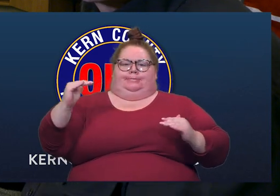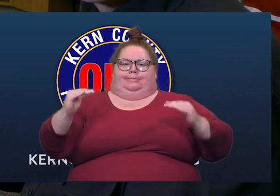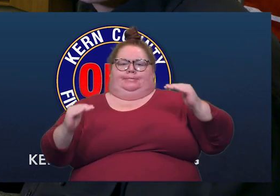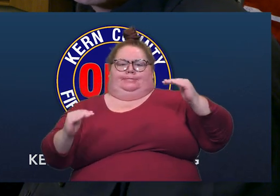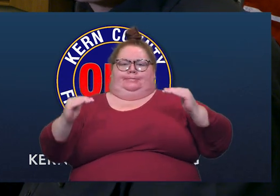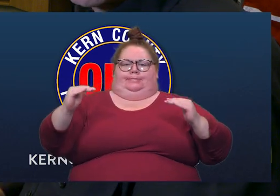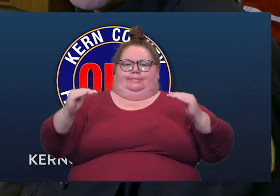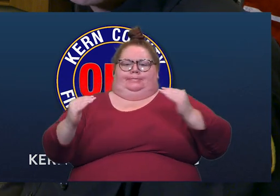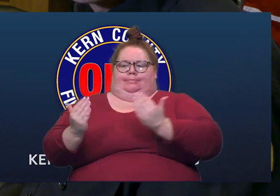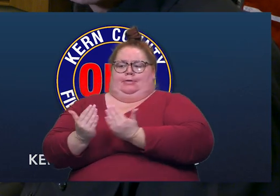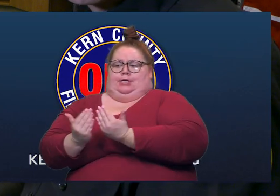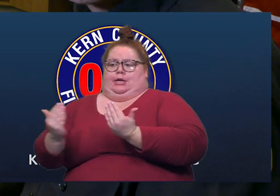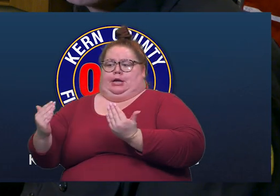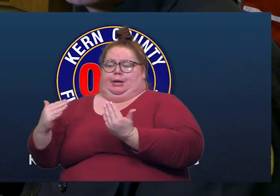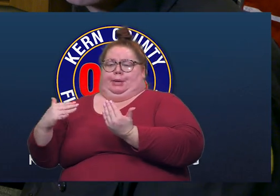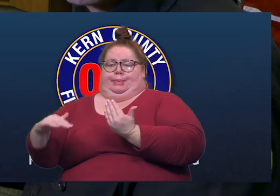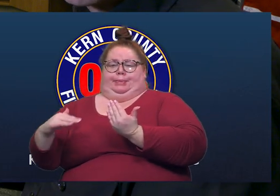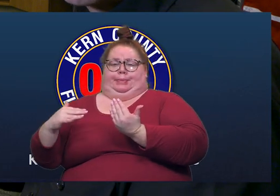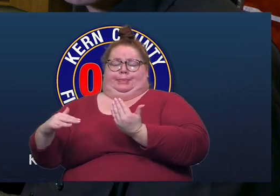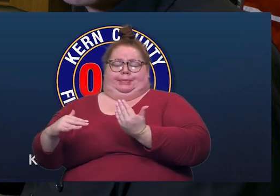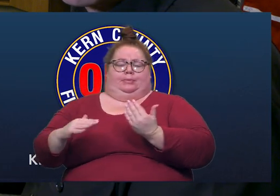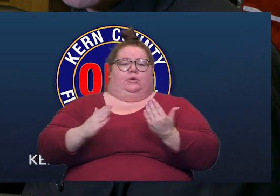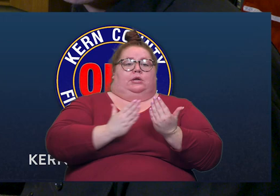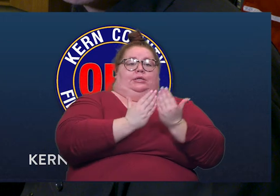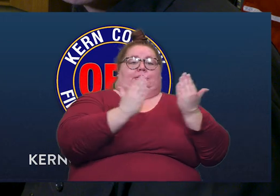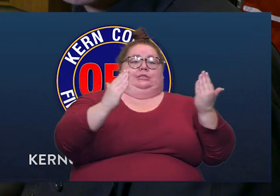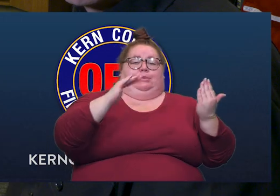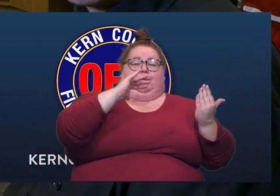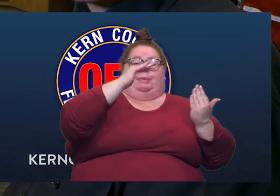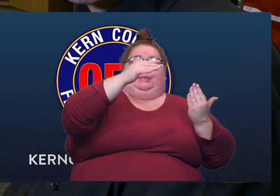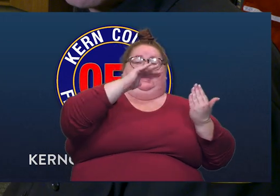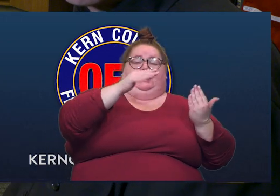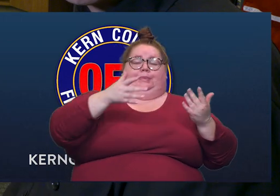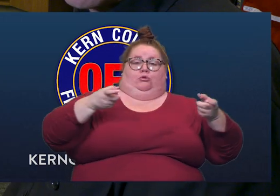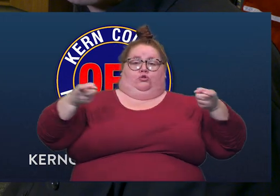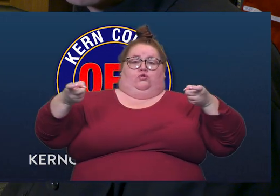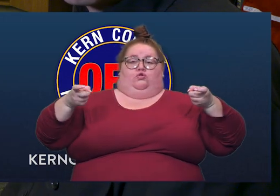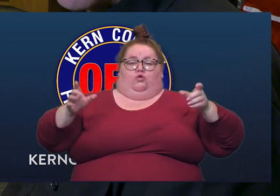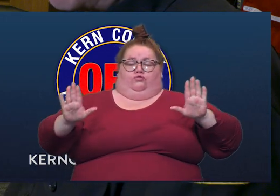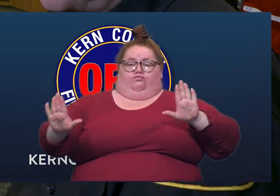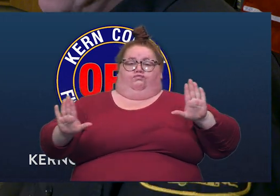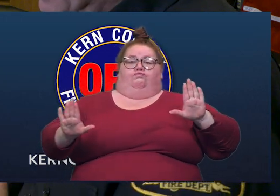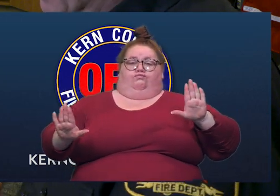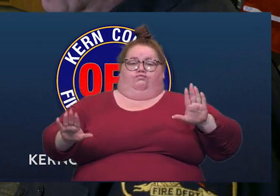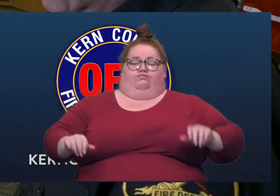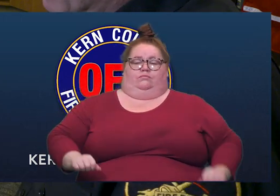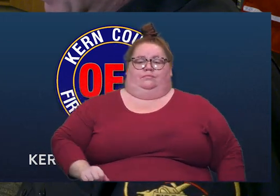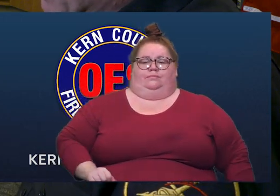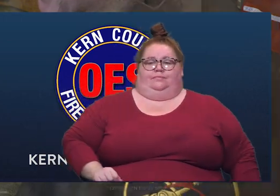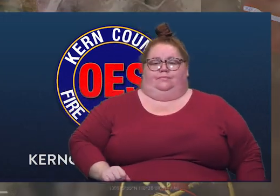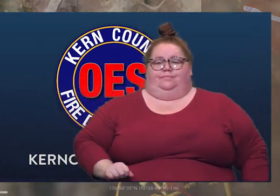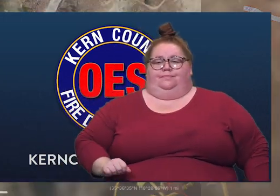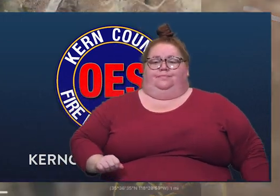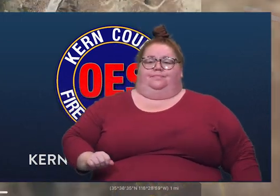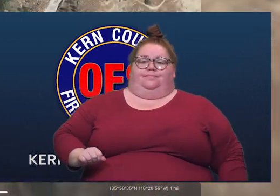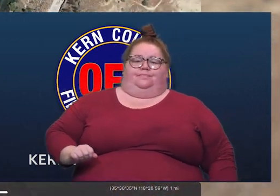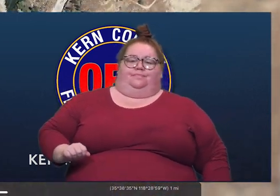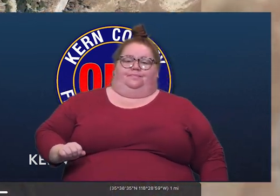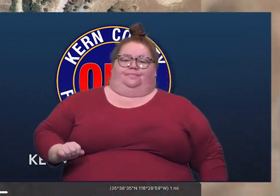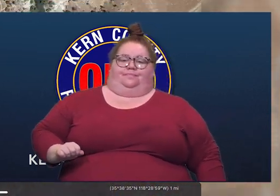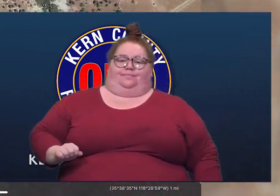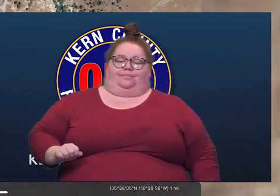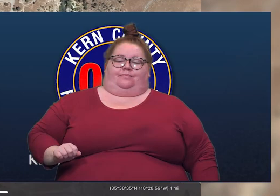how much they let out the gates to continue to control the releases from Lake Isabella Reservoir. So by doing that,